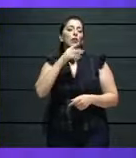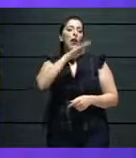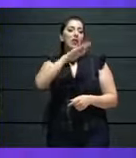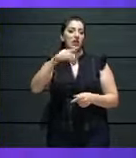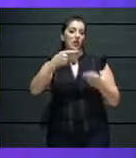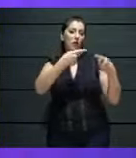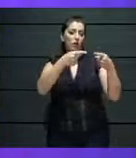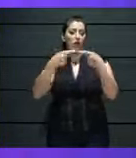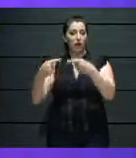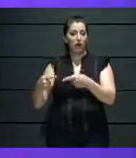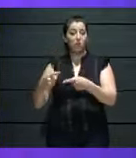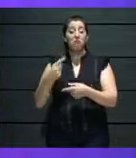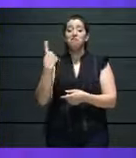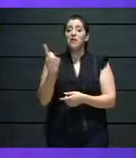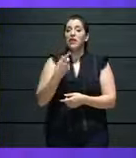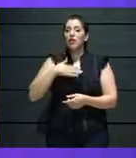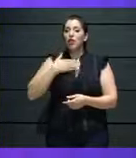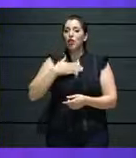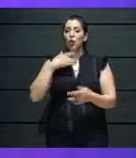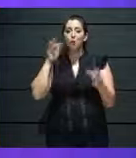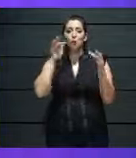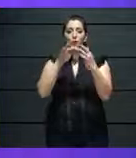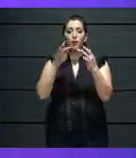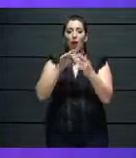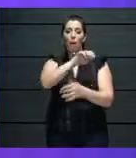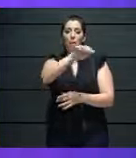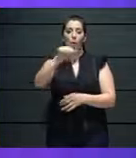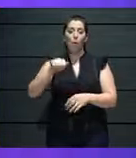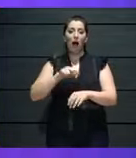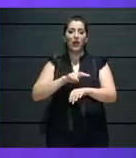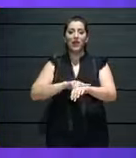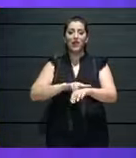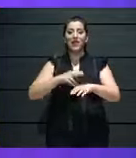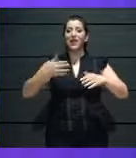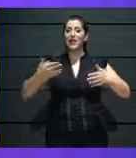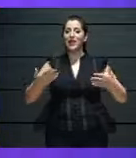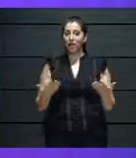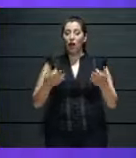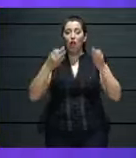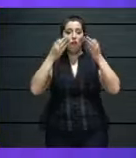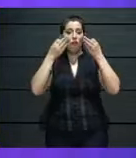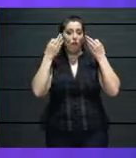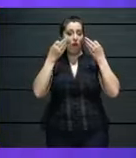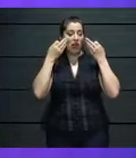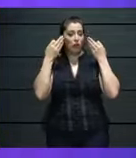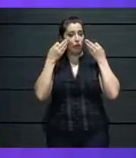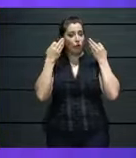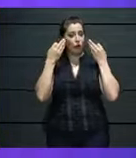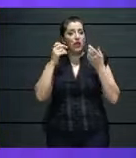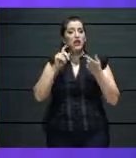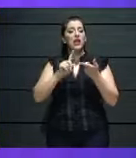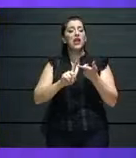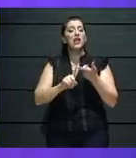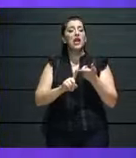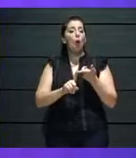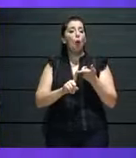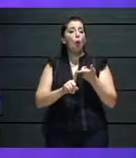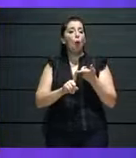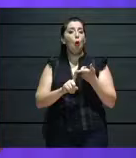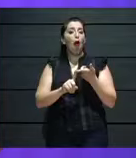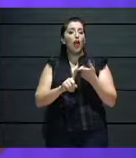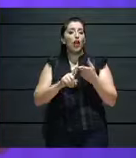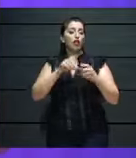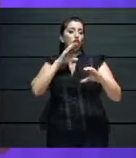texts on our Facebook page or else to write on our chat on Zoom because